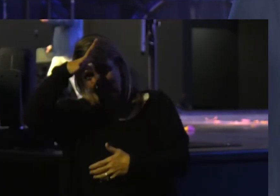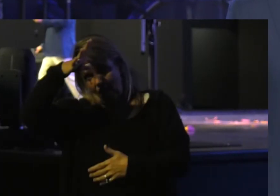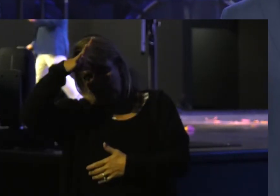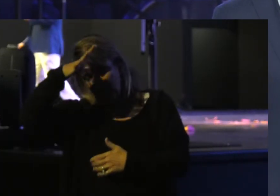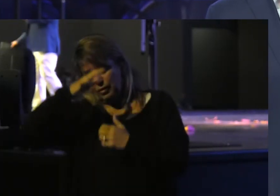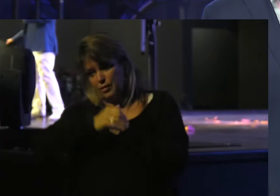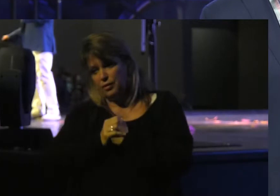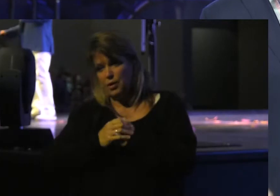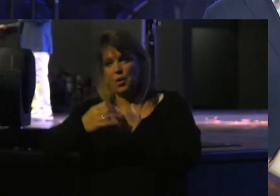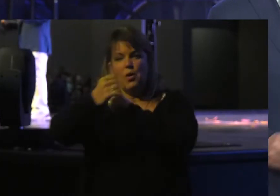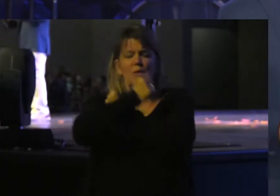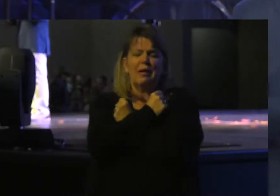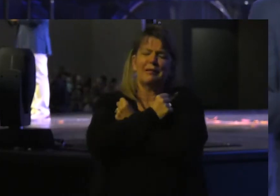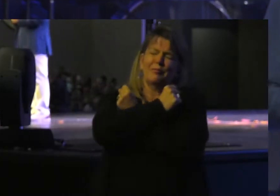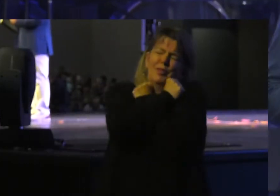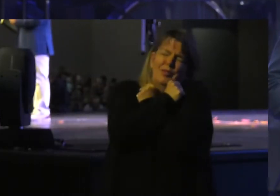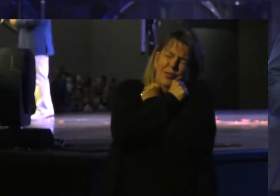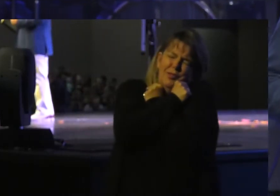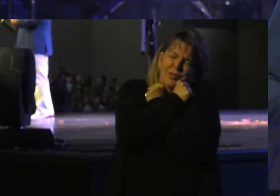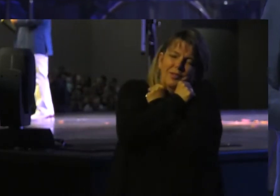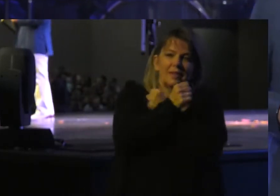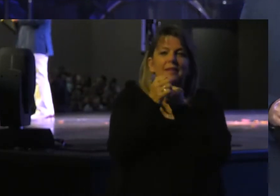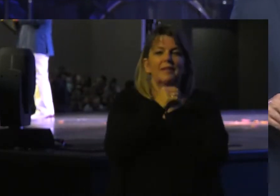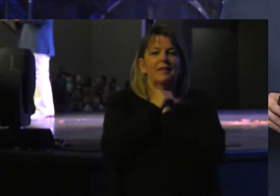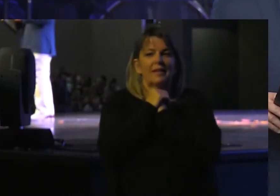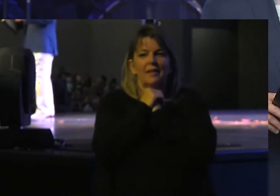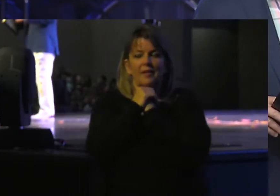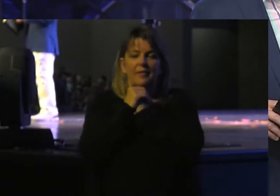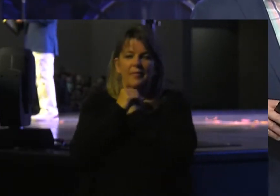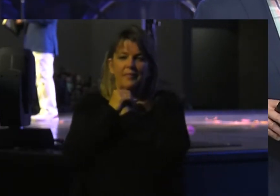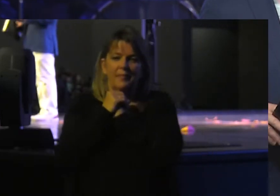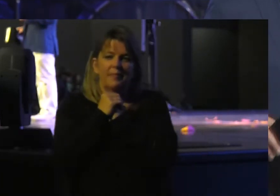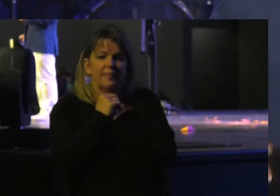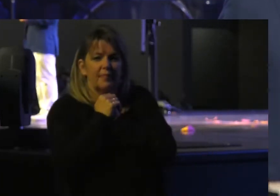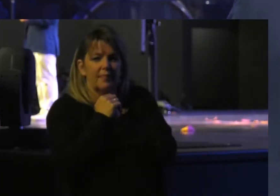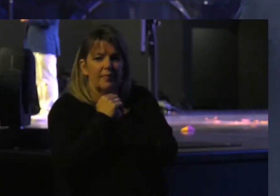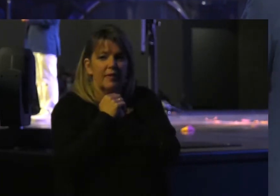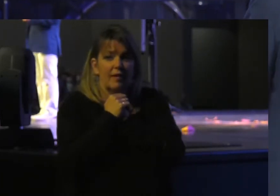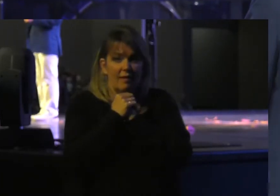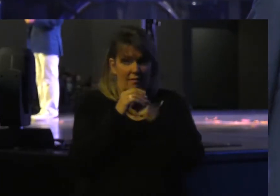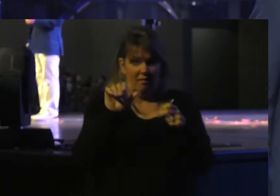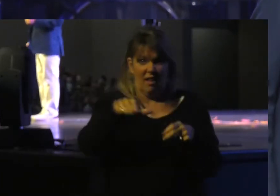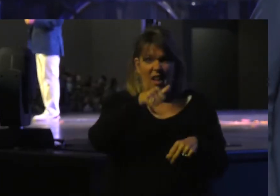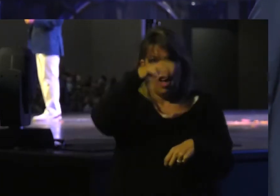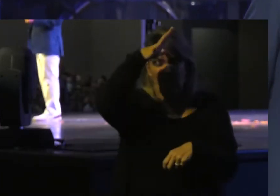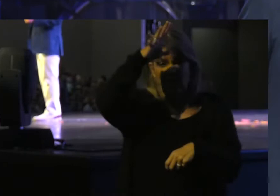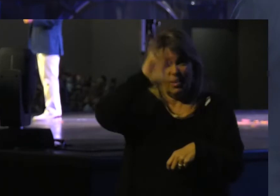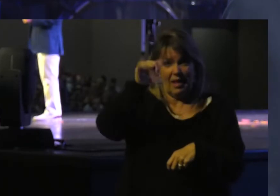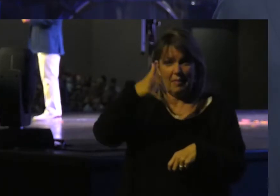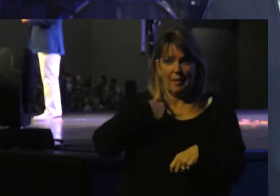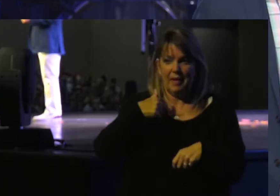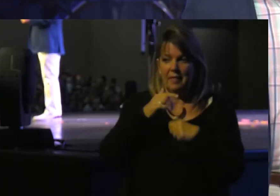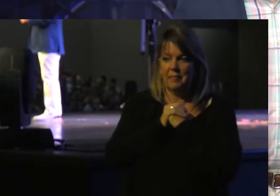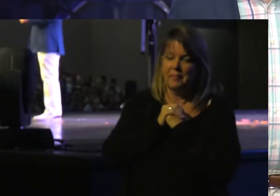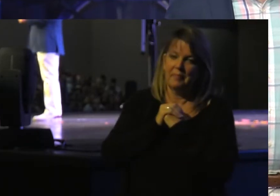Who catch them And squeeze them Tight Barely letting Their feet Hit the water And there are Fathers like me